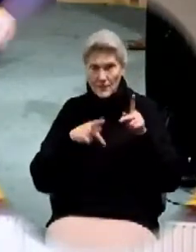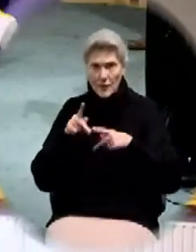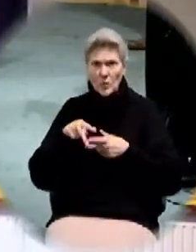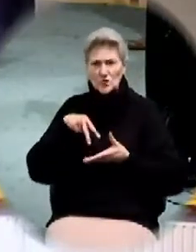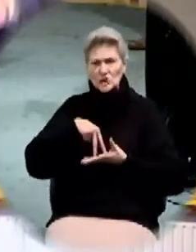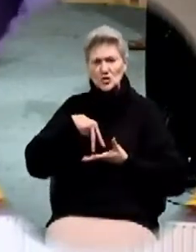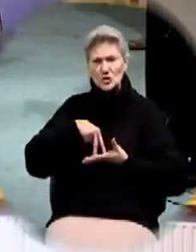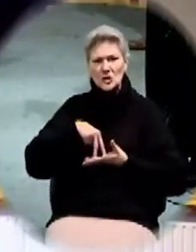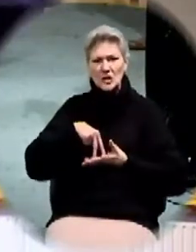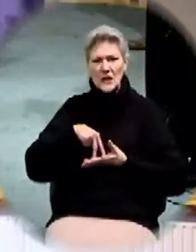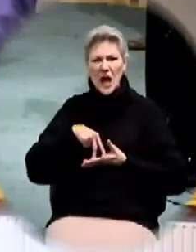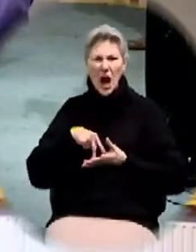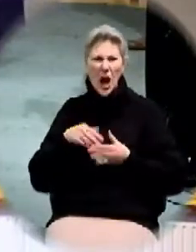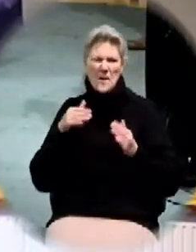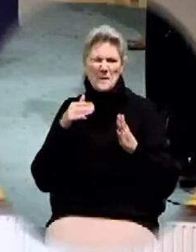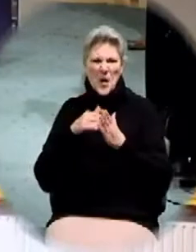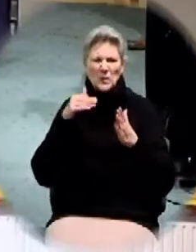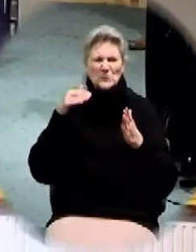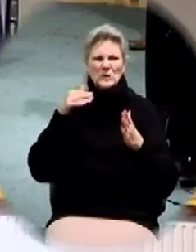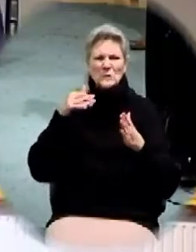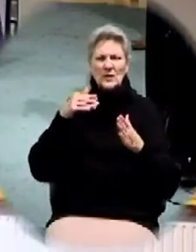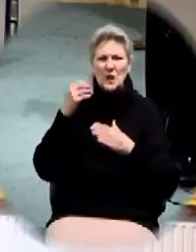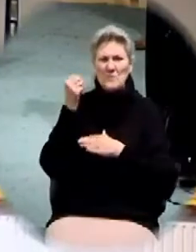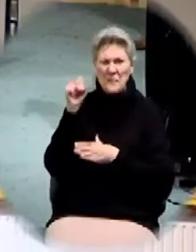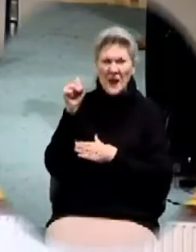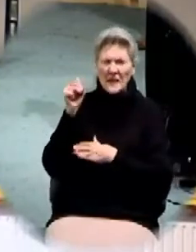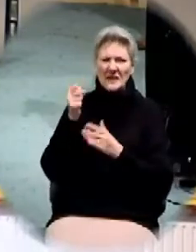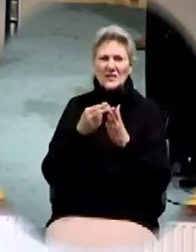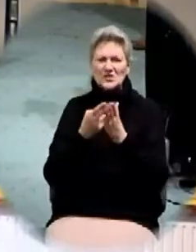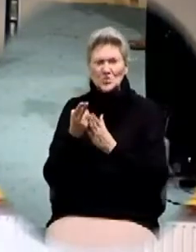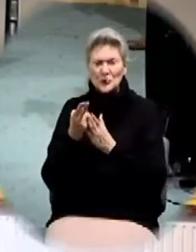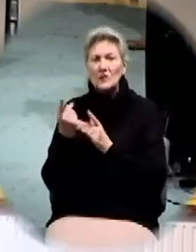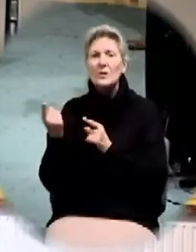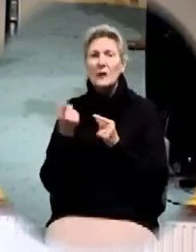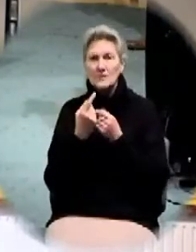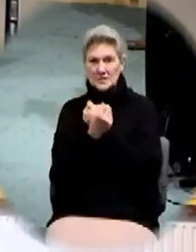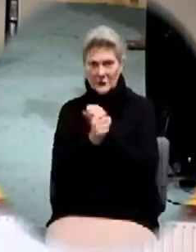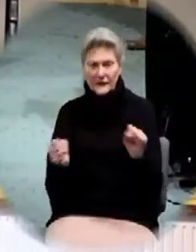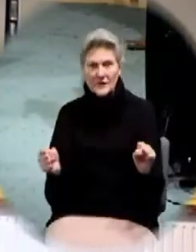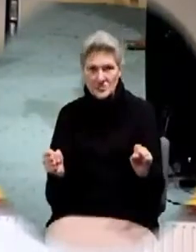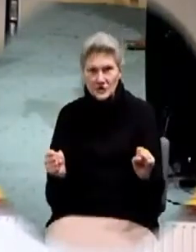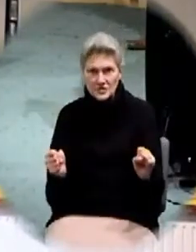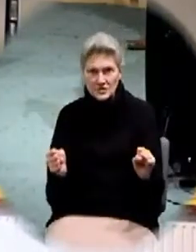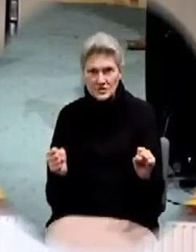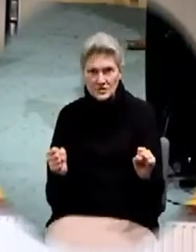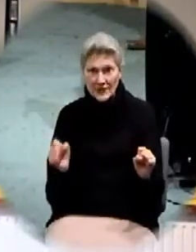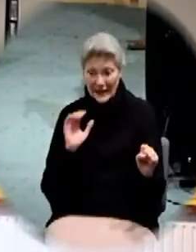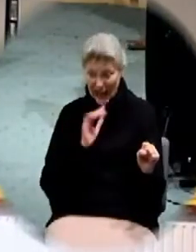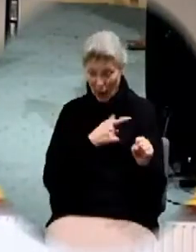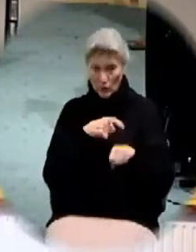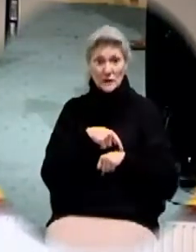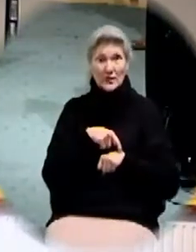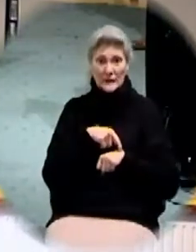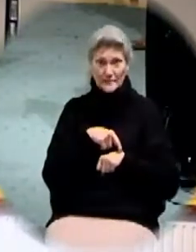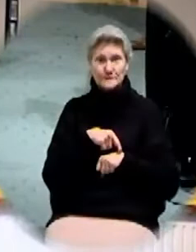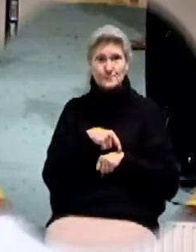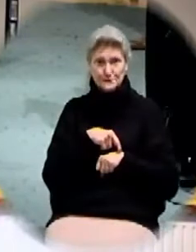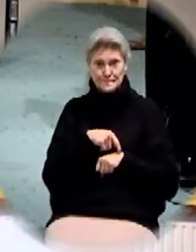stood public opposing the truth of the gospel come to salvation in our time